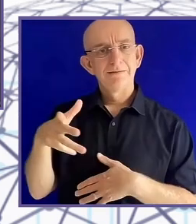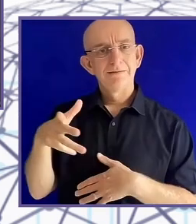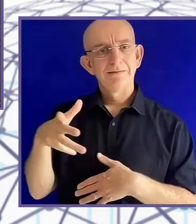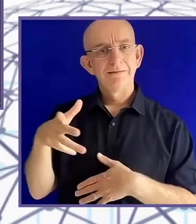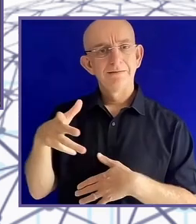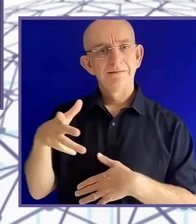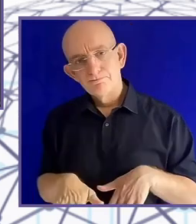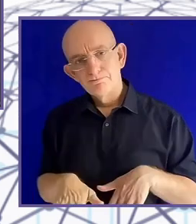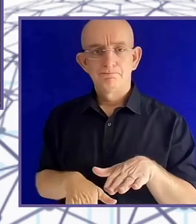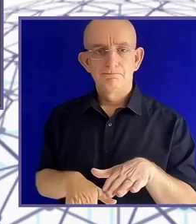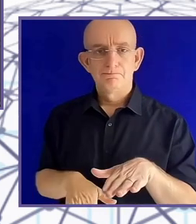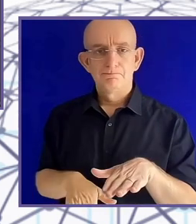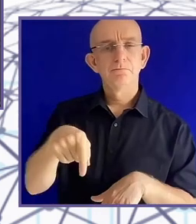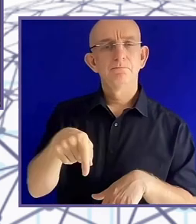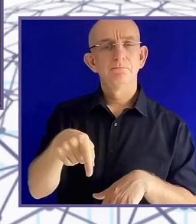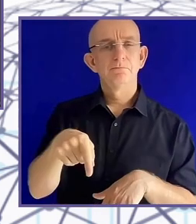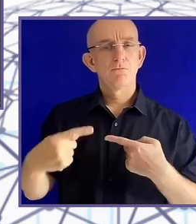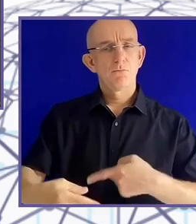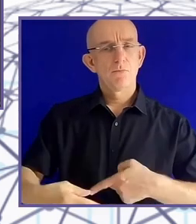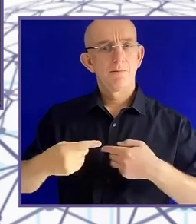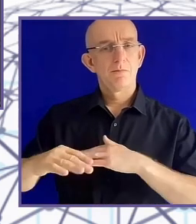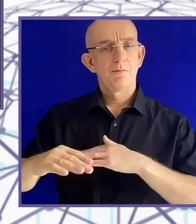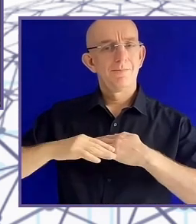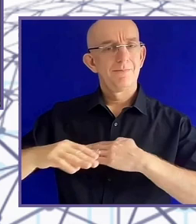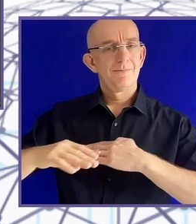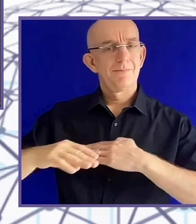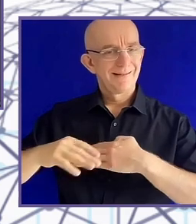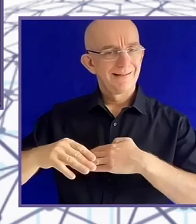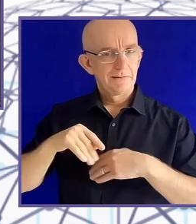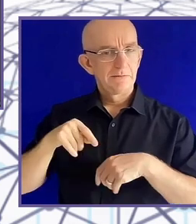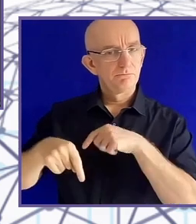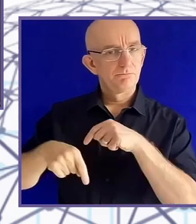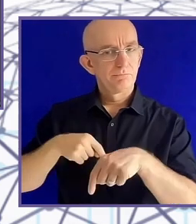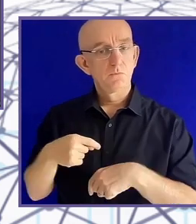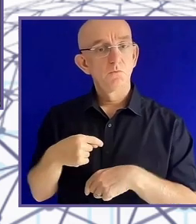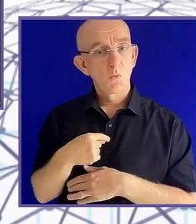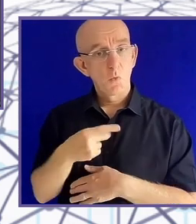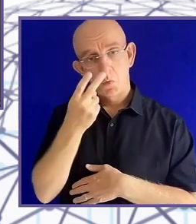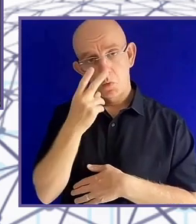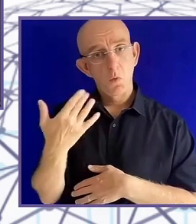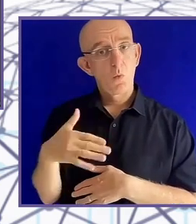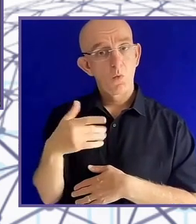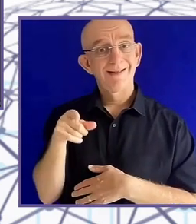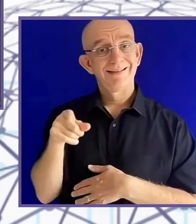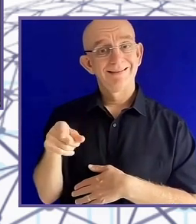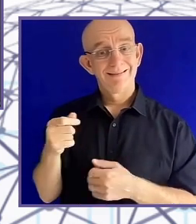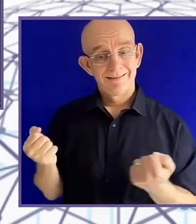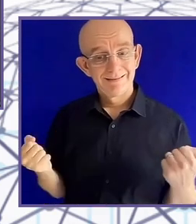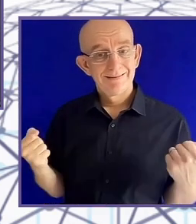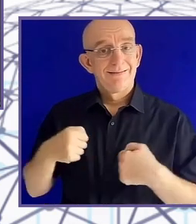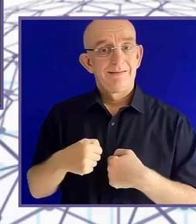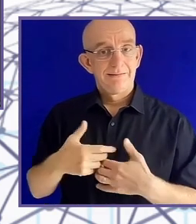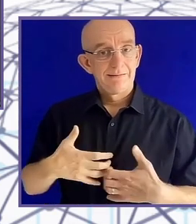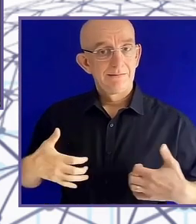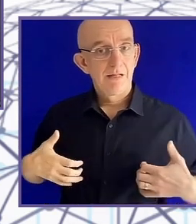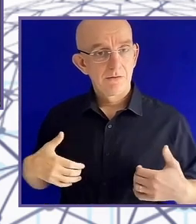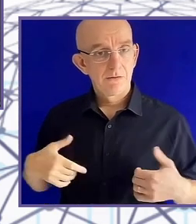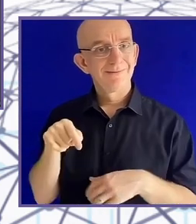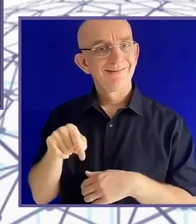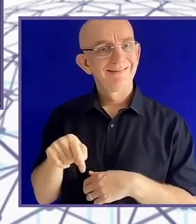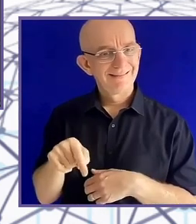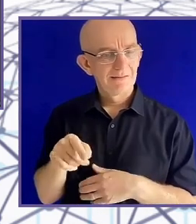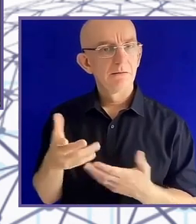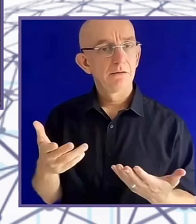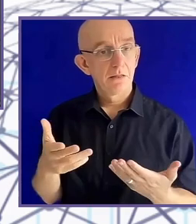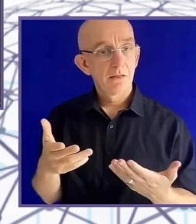no functional ability whatsoever to rehabilitate your muscles. And ridiculously, that is one of my most highly cited